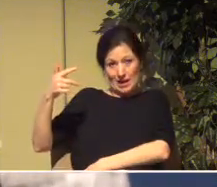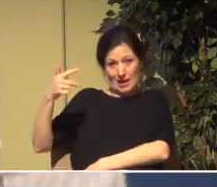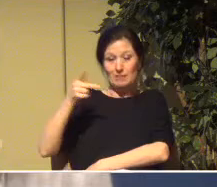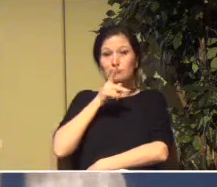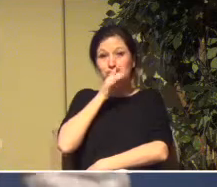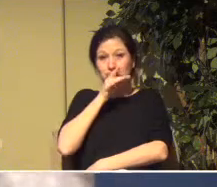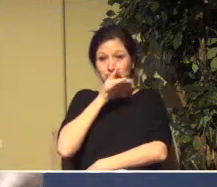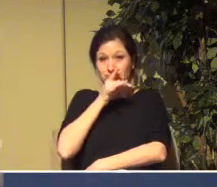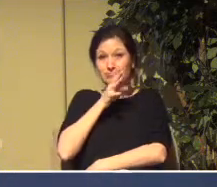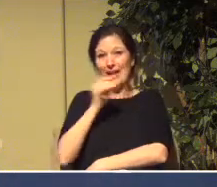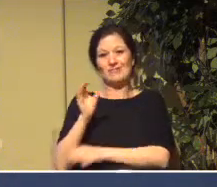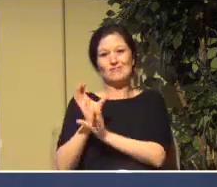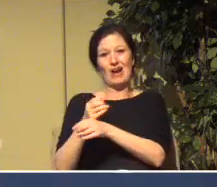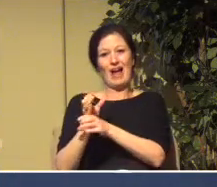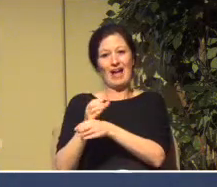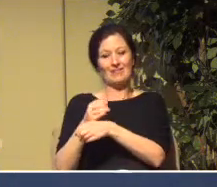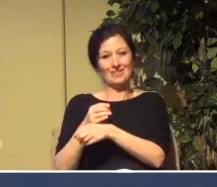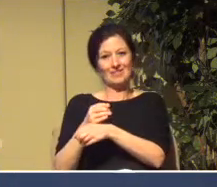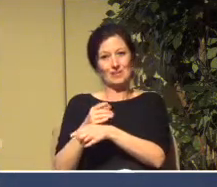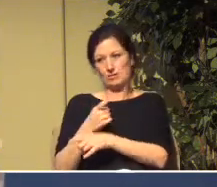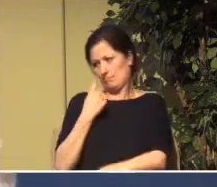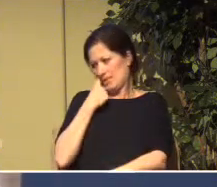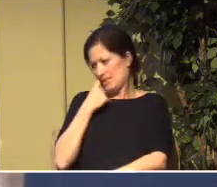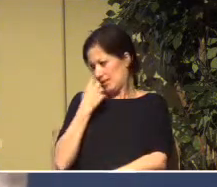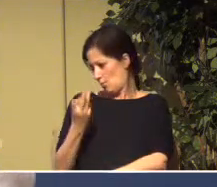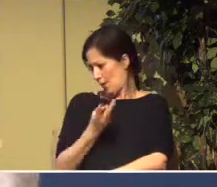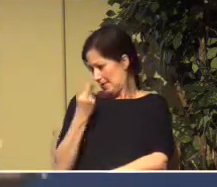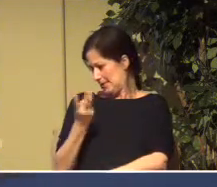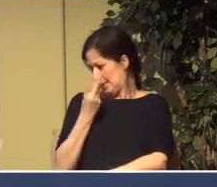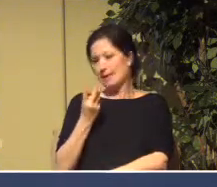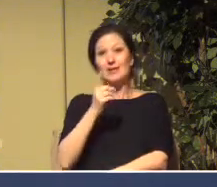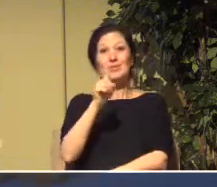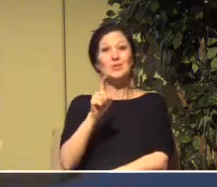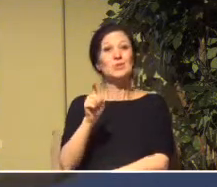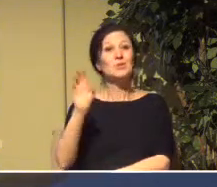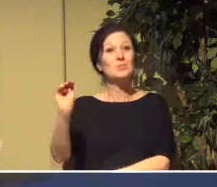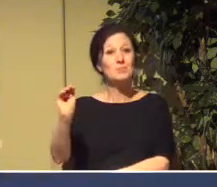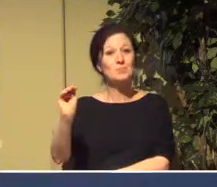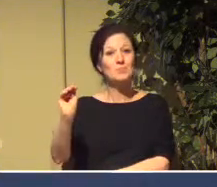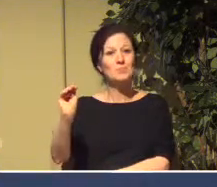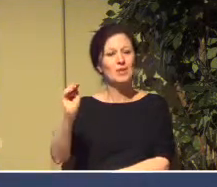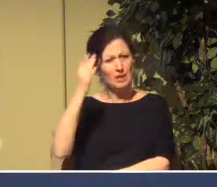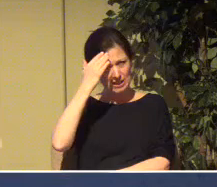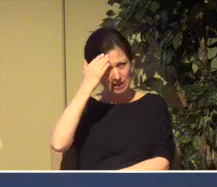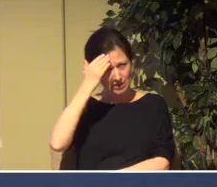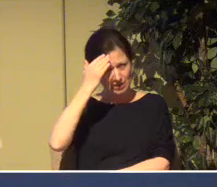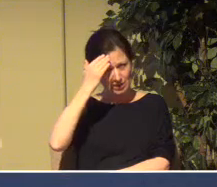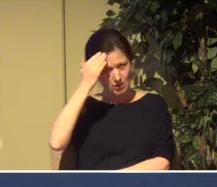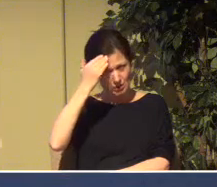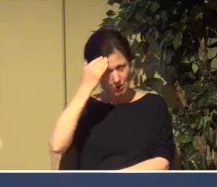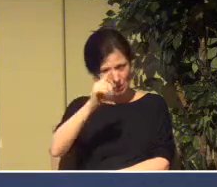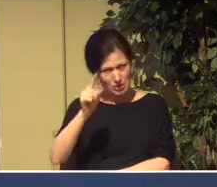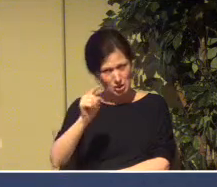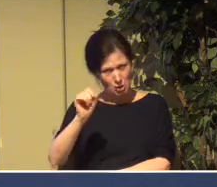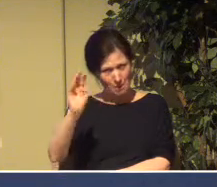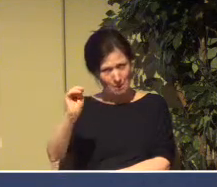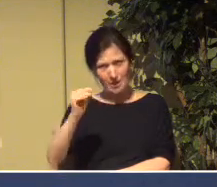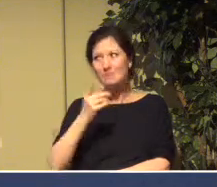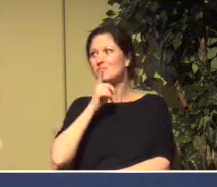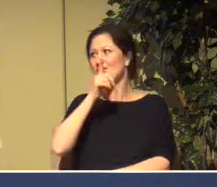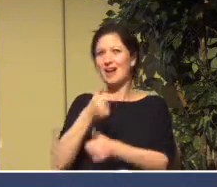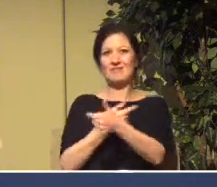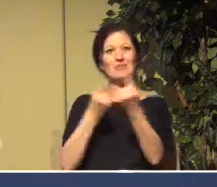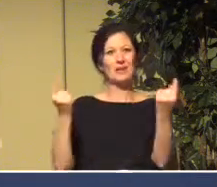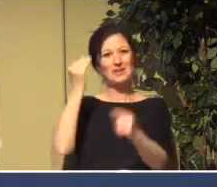and things like that. And this past Wednesday she had a Zoom luncheon. Zoom, for those of you who don't know, probably everybody does by now,